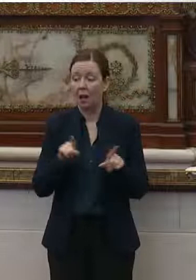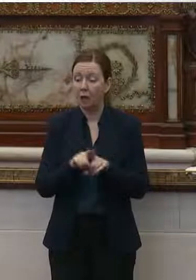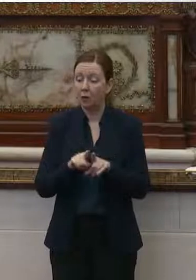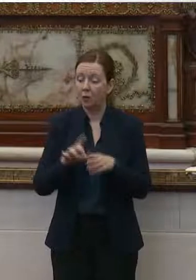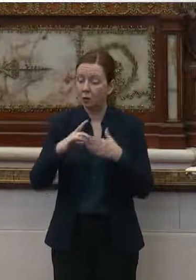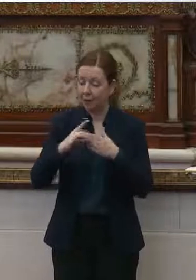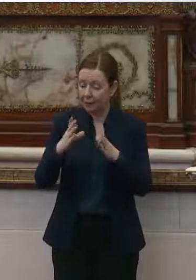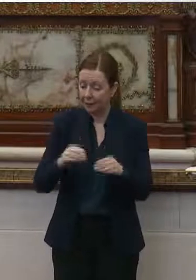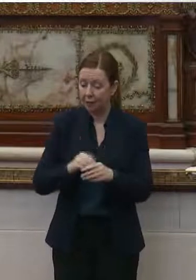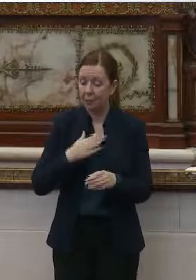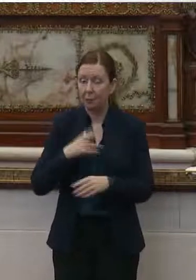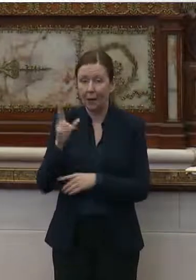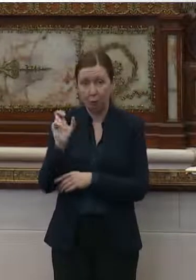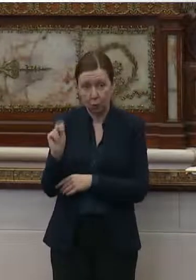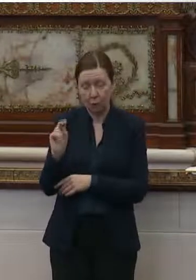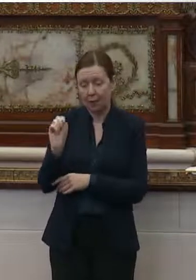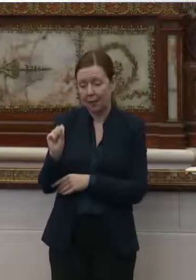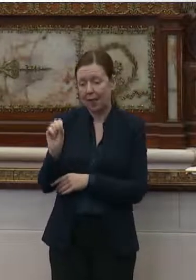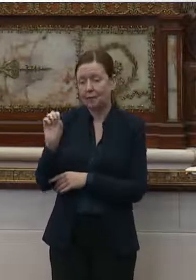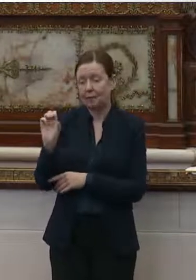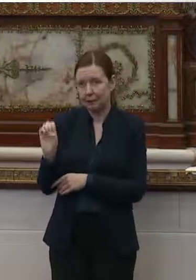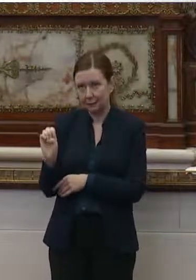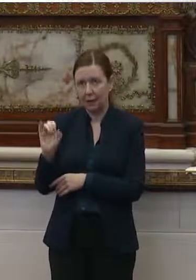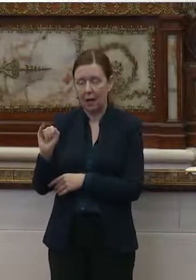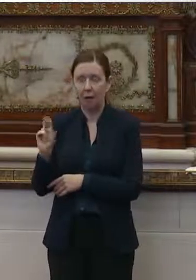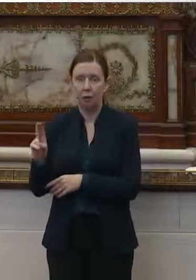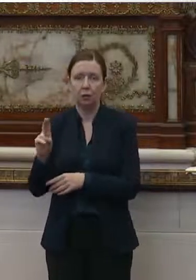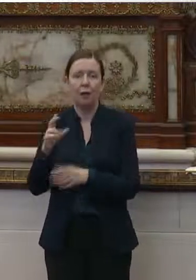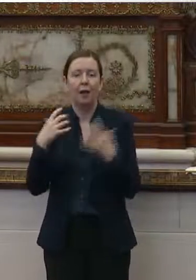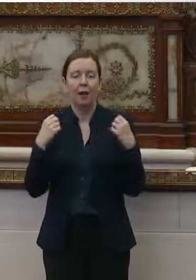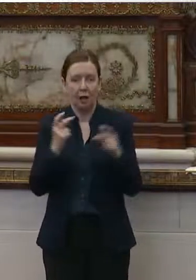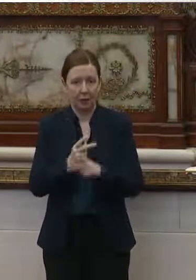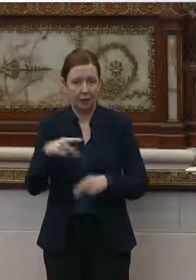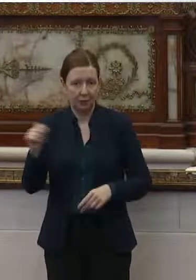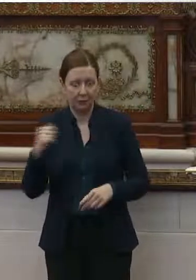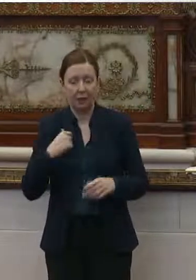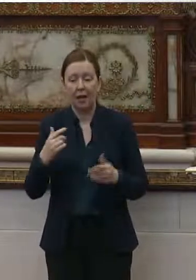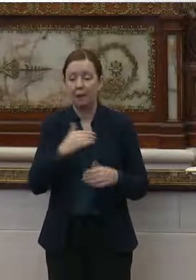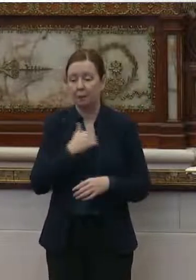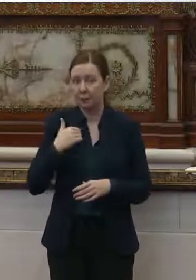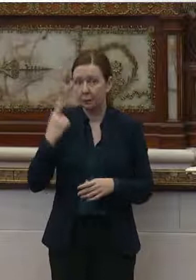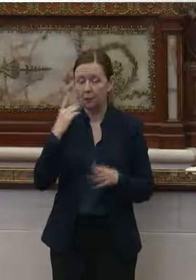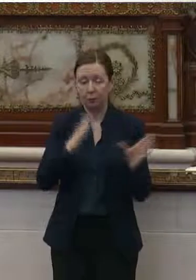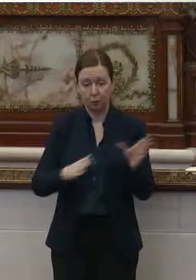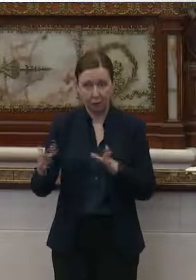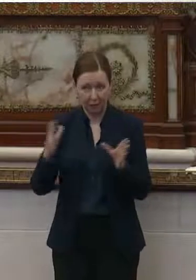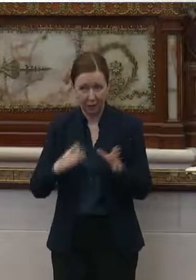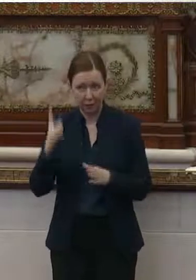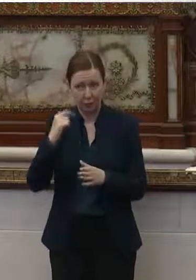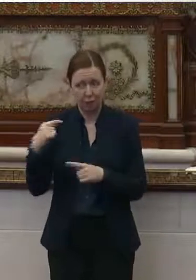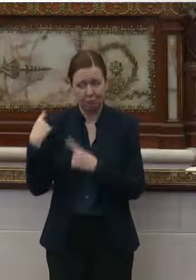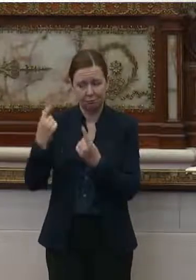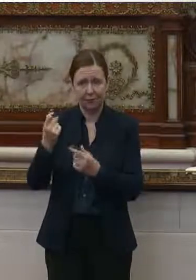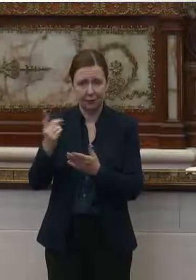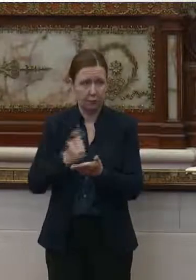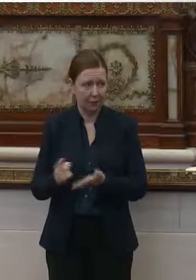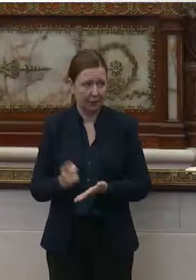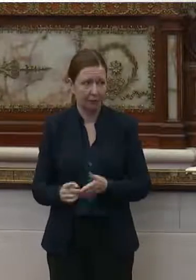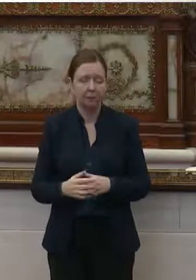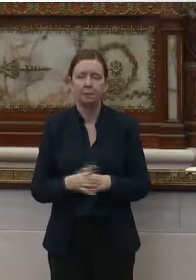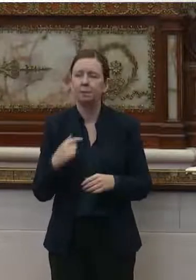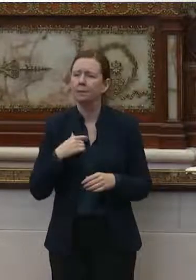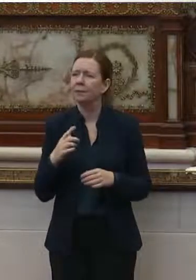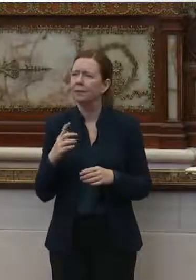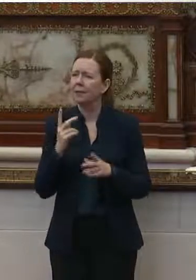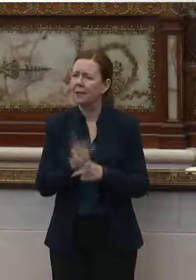a leader in my union, SEIU, Healthcare Pennsylvania, and served as a member political organizer over the past several weeks. I have been